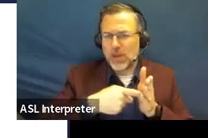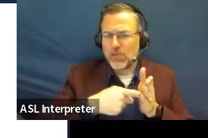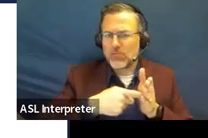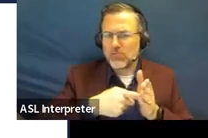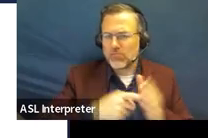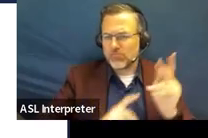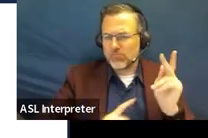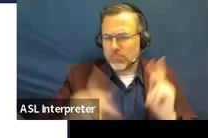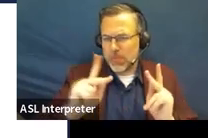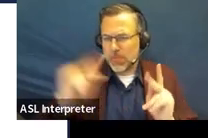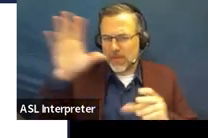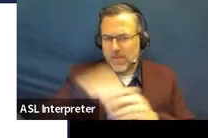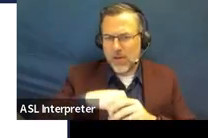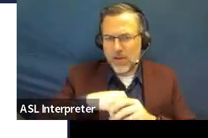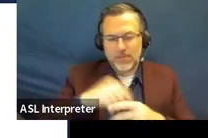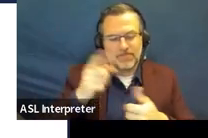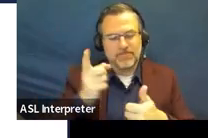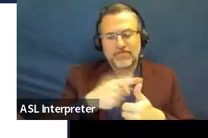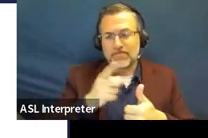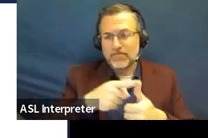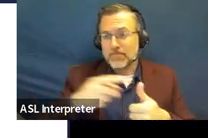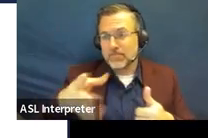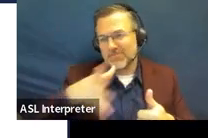number one being the parents.